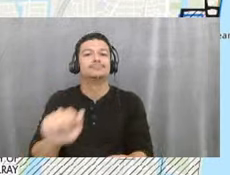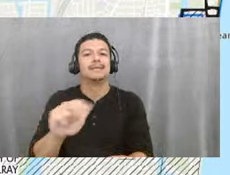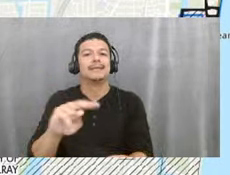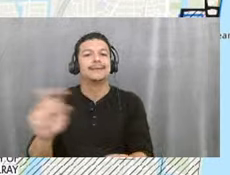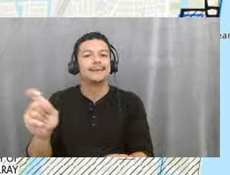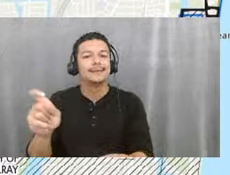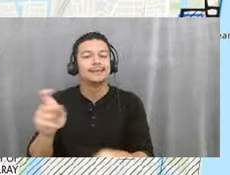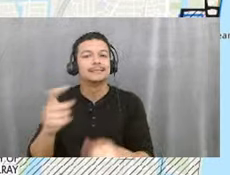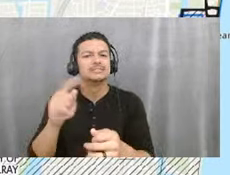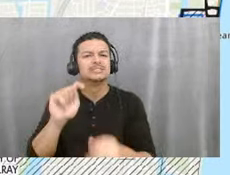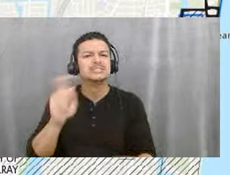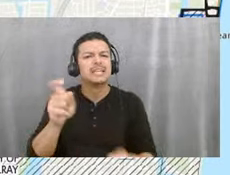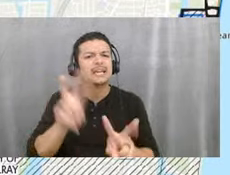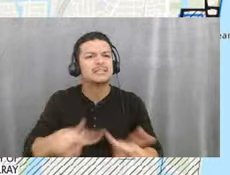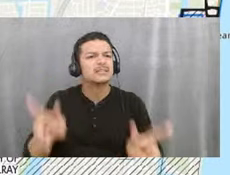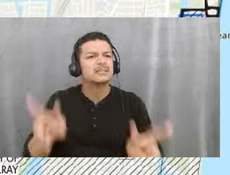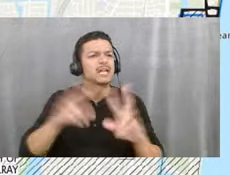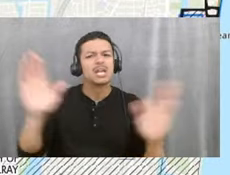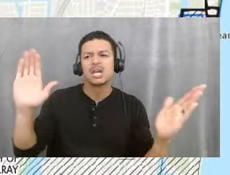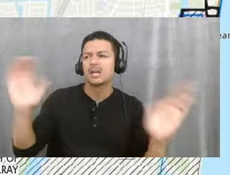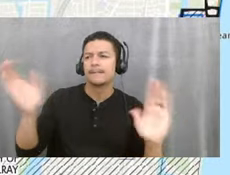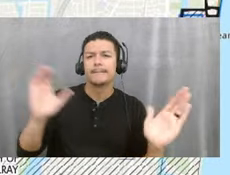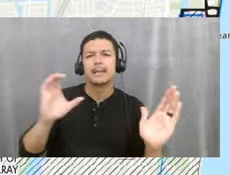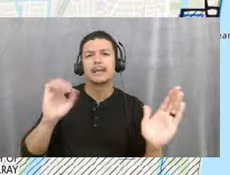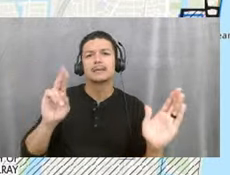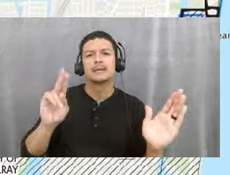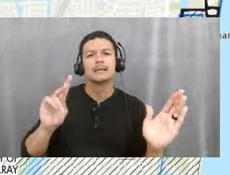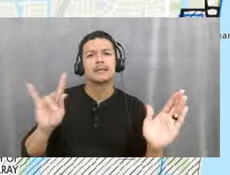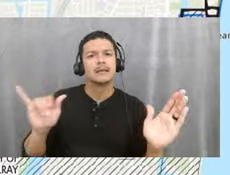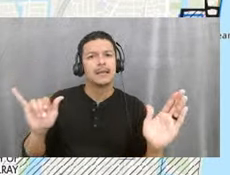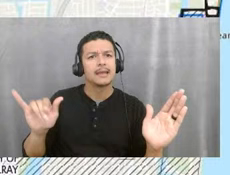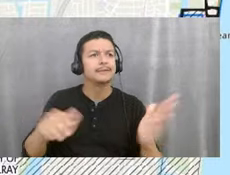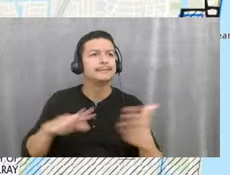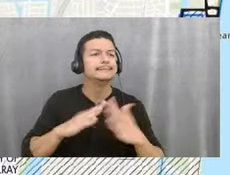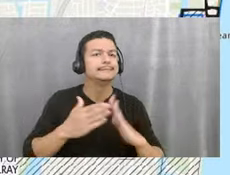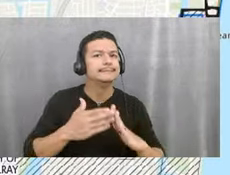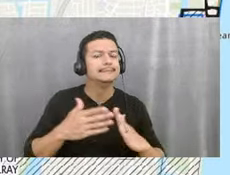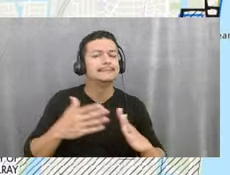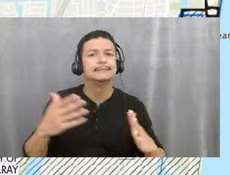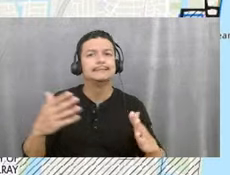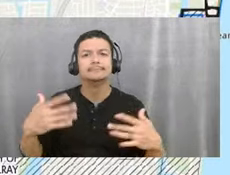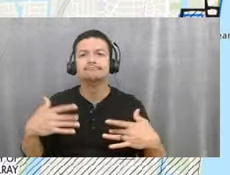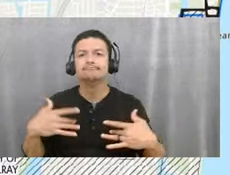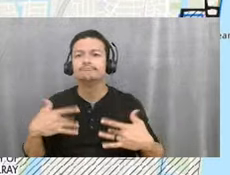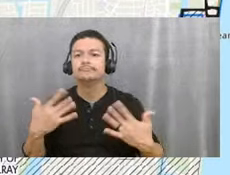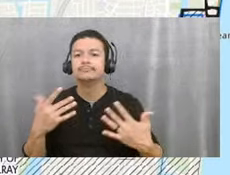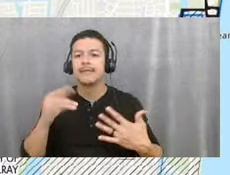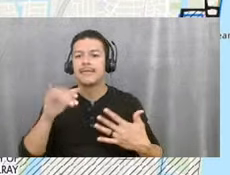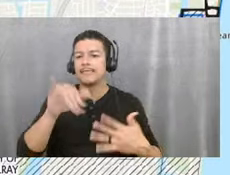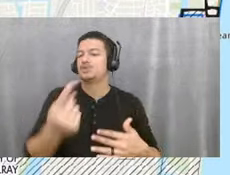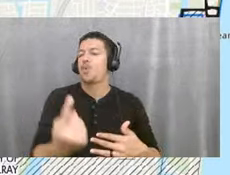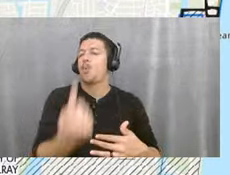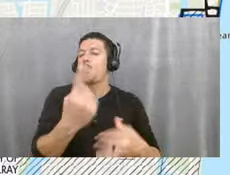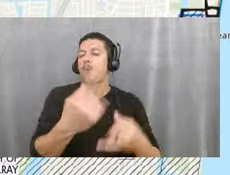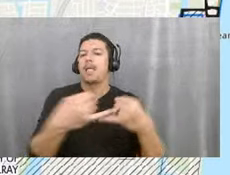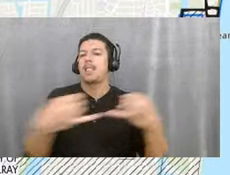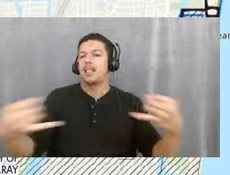value, compare it to the county taxes and the city taxes. This is the one line operating Boynton Beach.